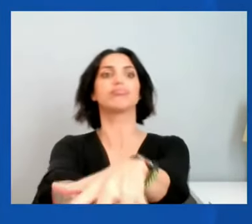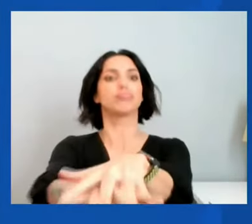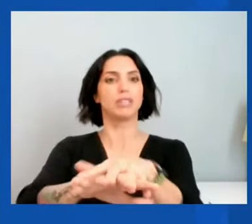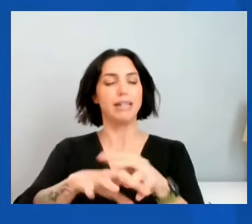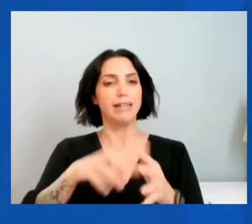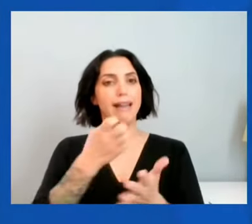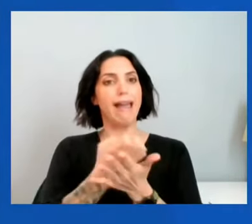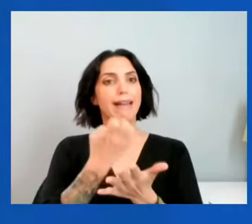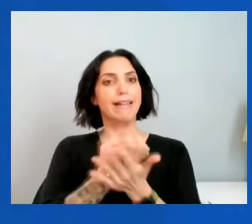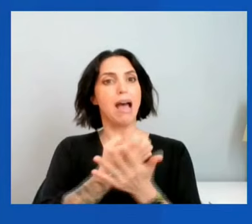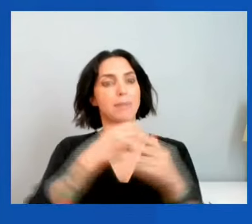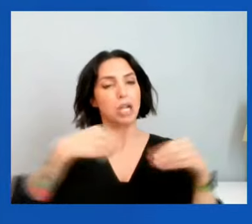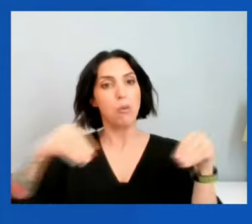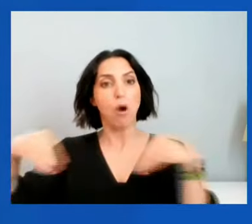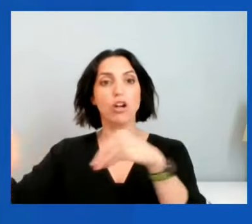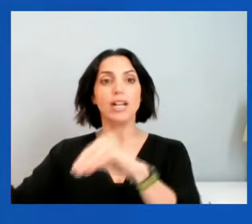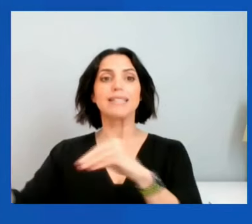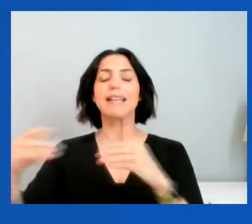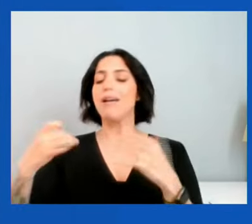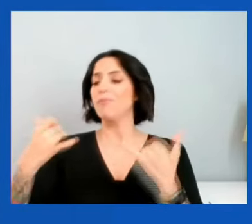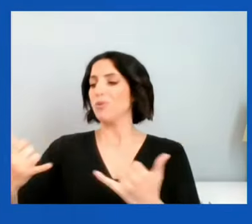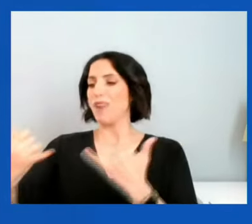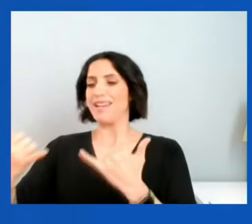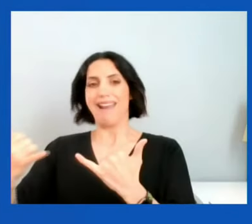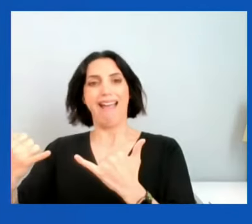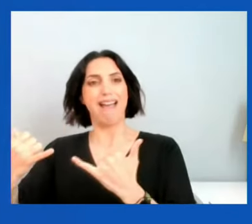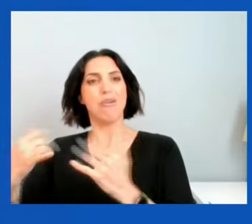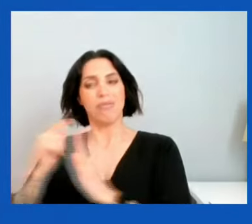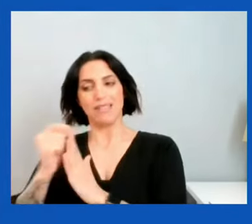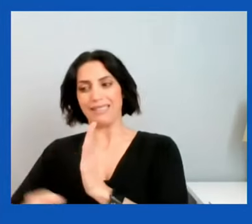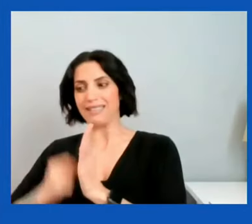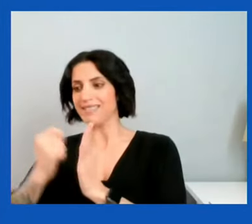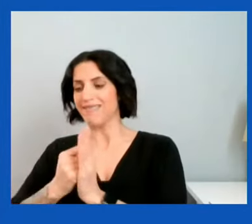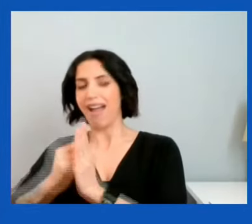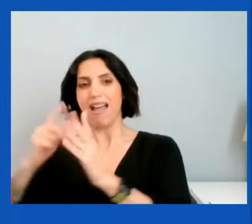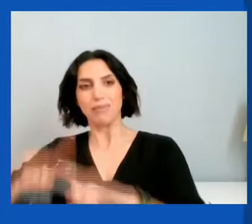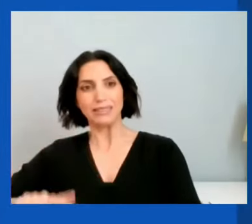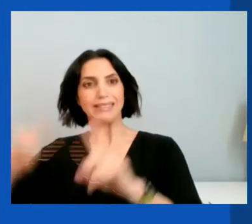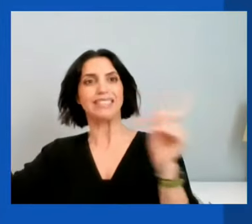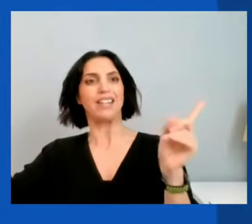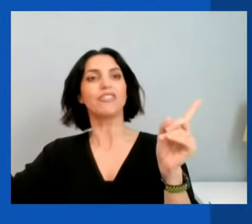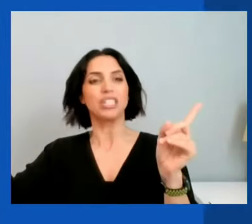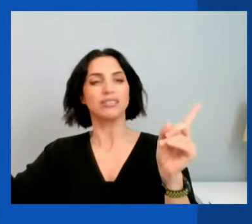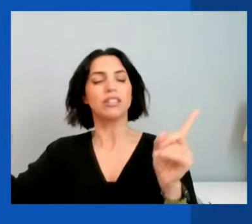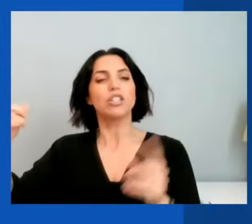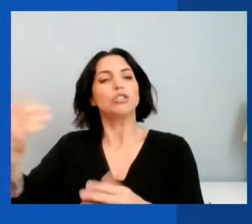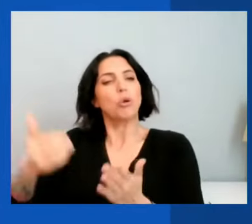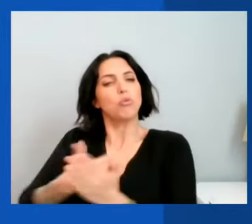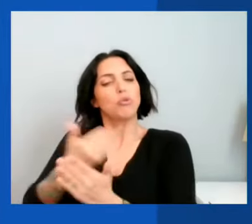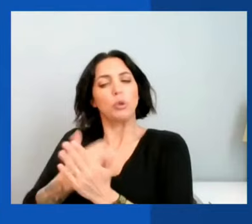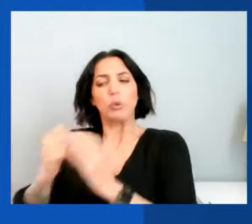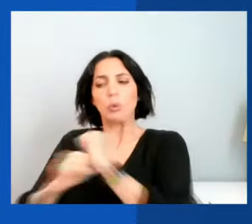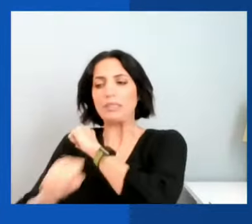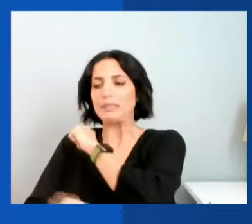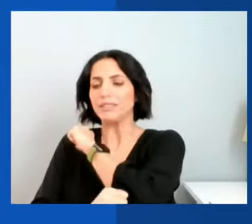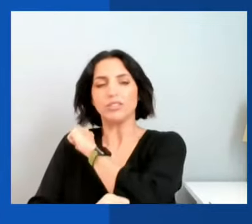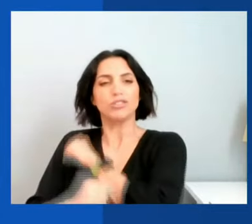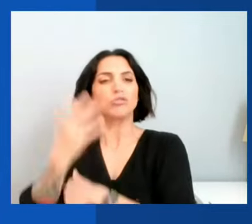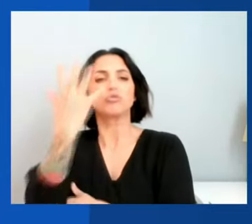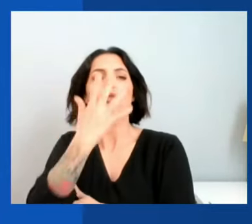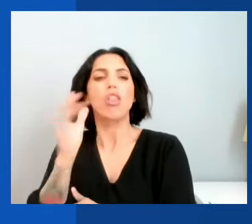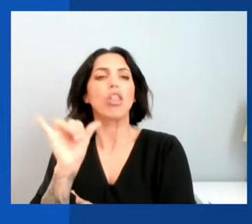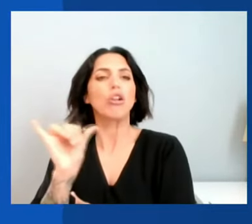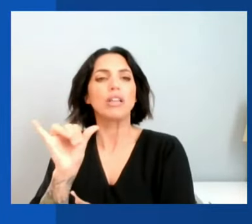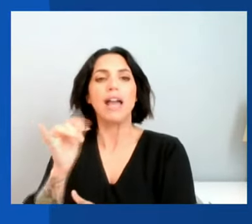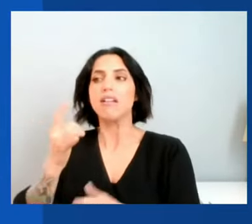quite fitted at this point for this era. What could the new institutions look like? Are the World Bank, the IMF, the world